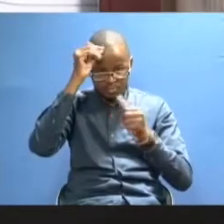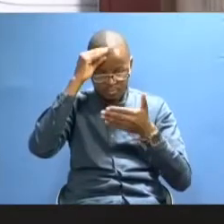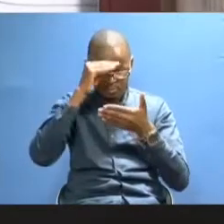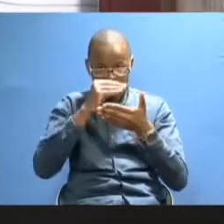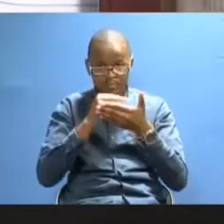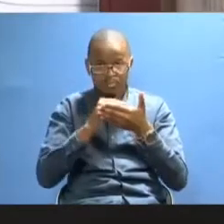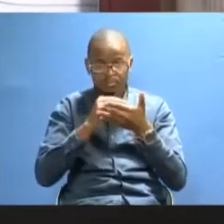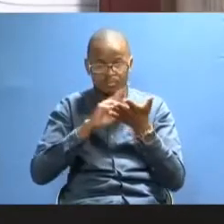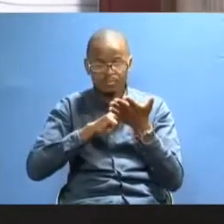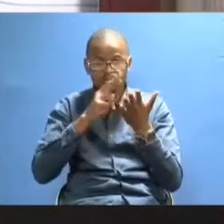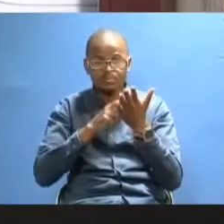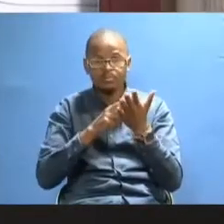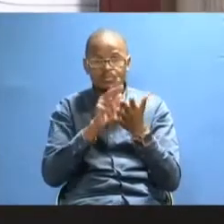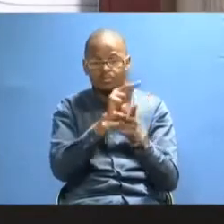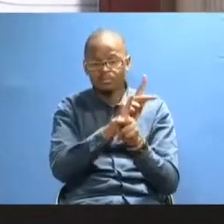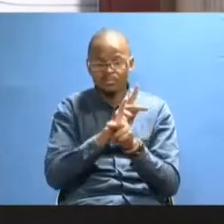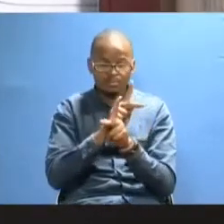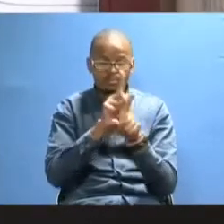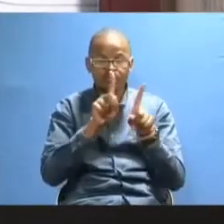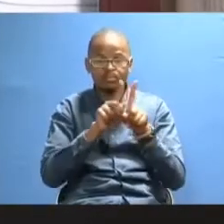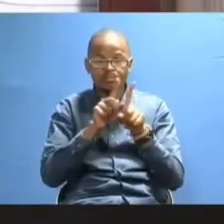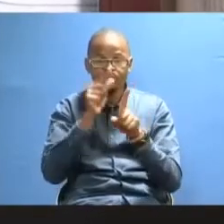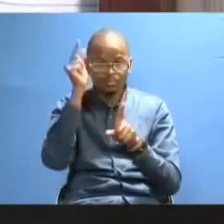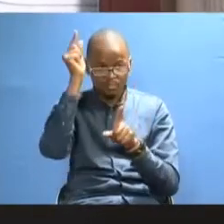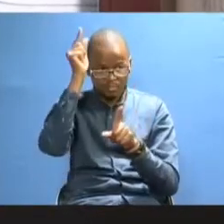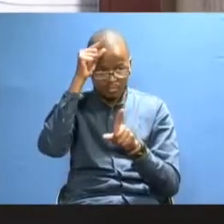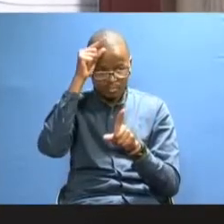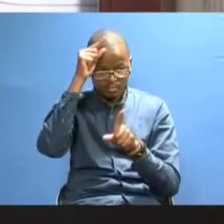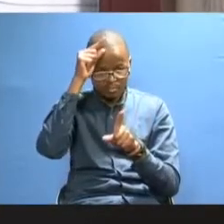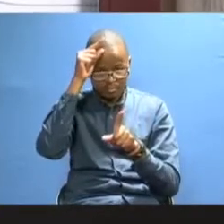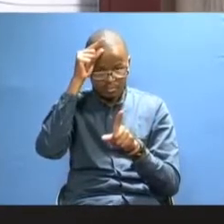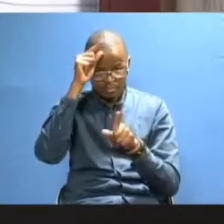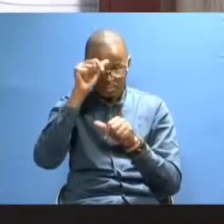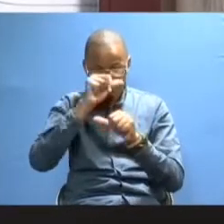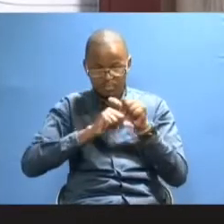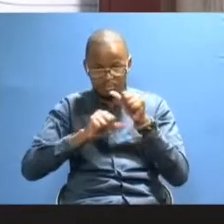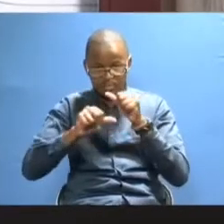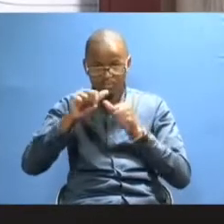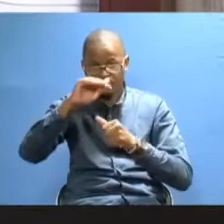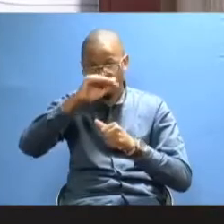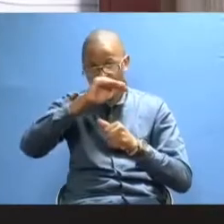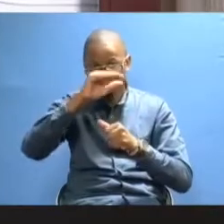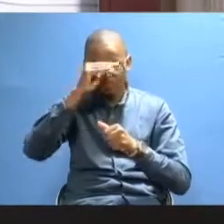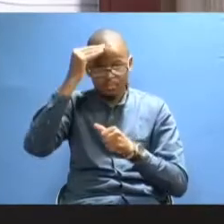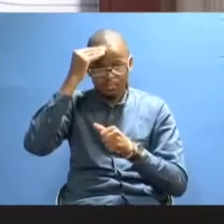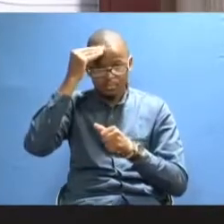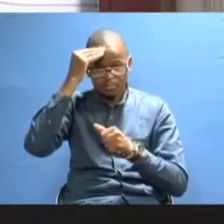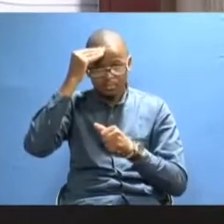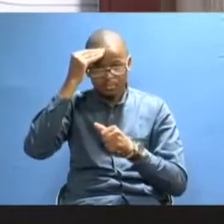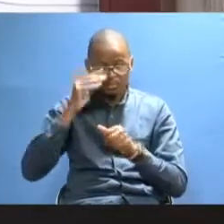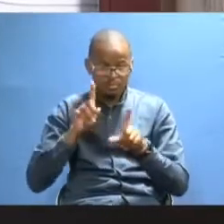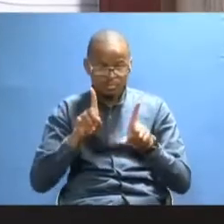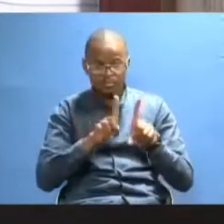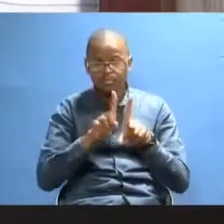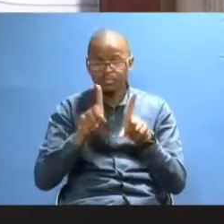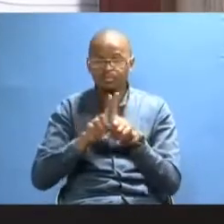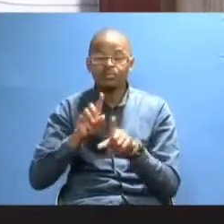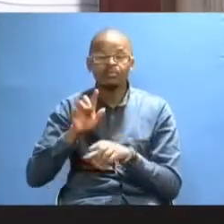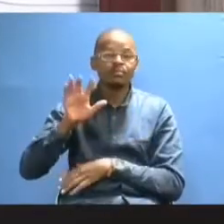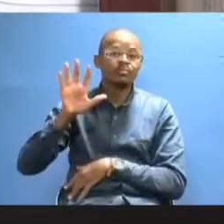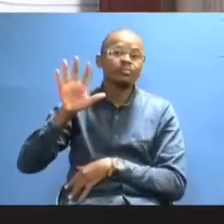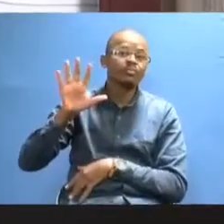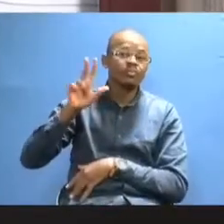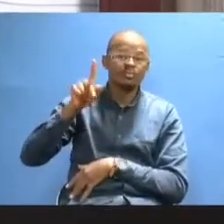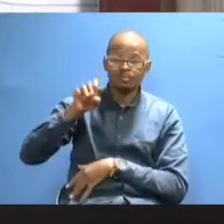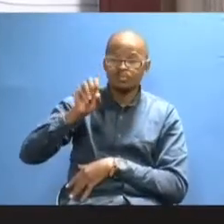of Environmental Studies in Resource Conservation, and Bachelor of Science Environmental Education. We also have